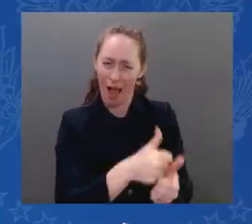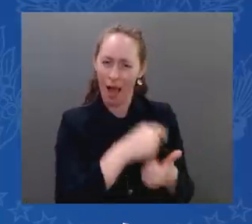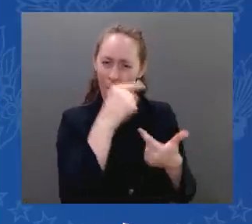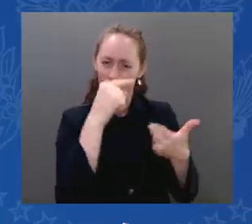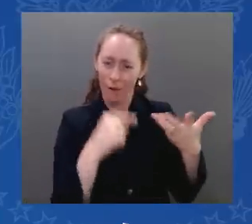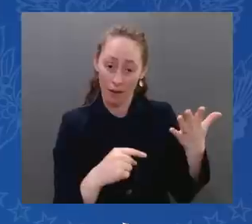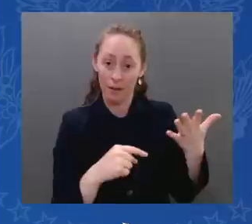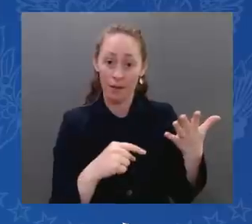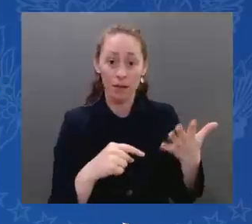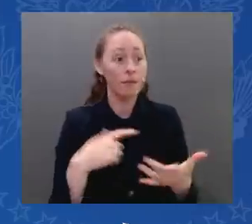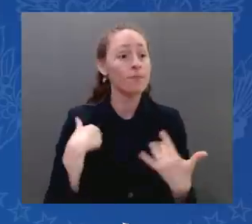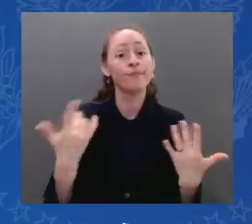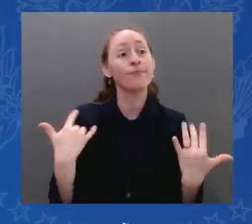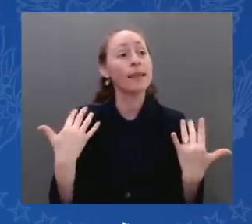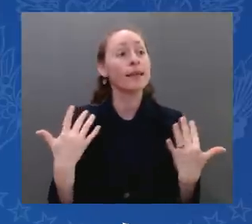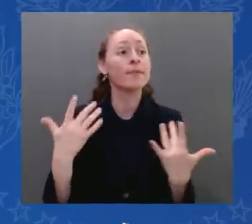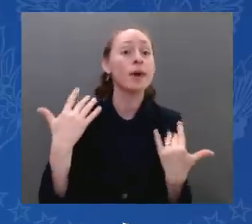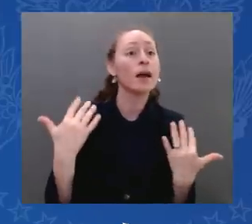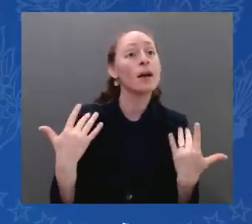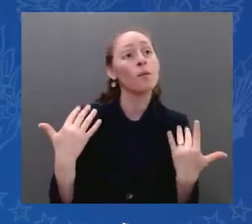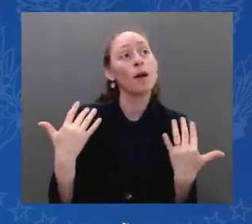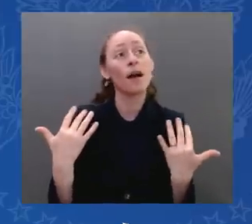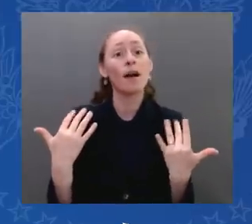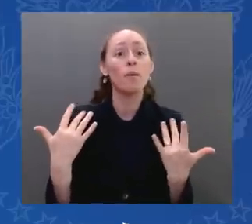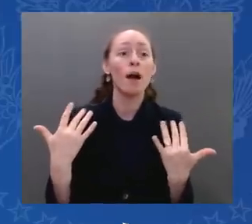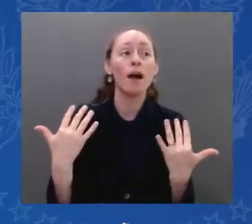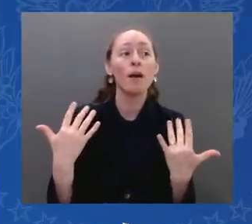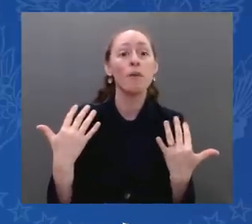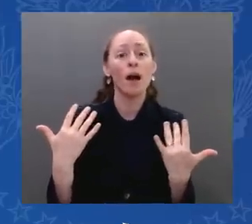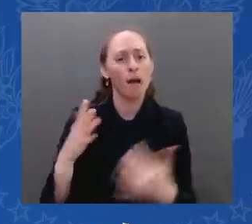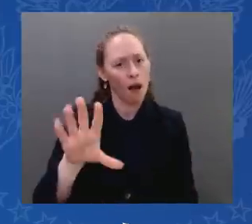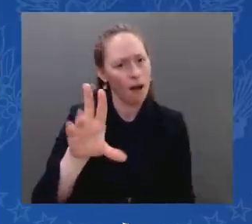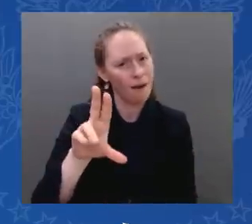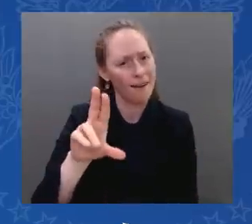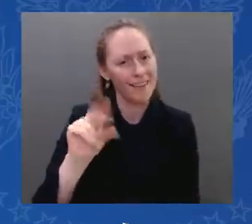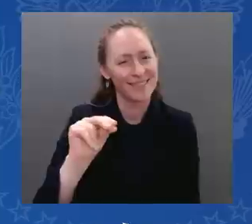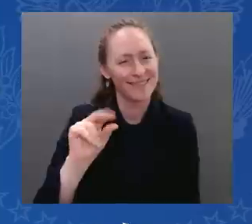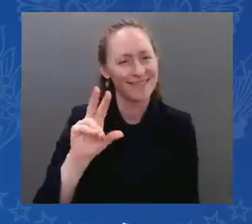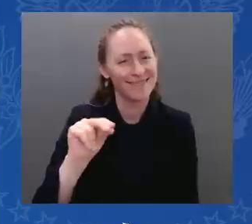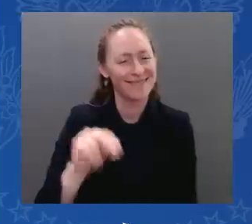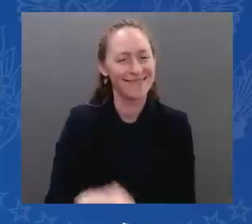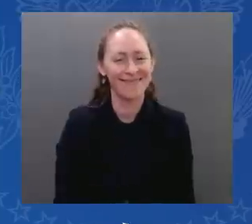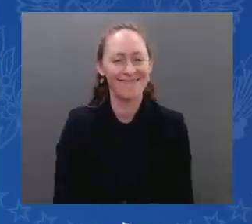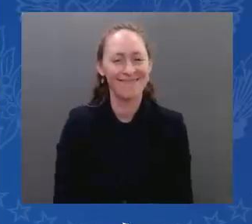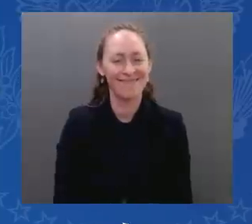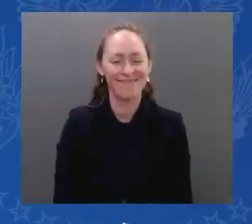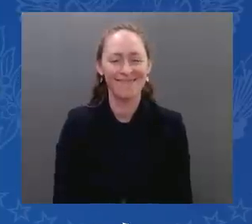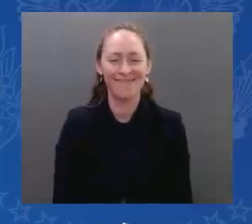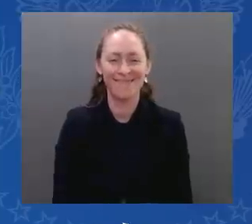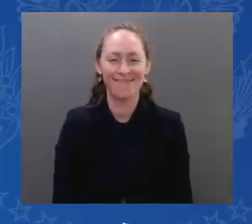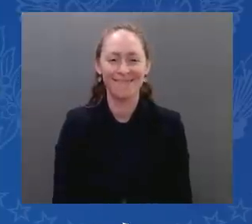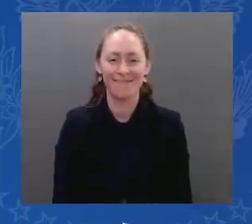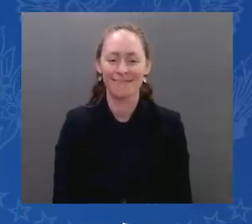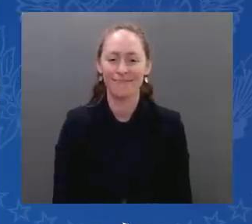Mr. President, do you want a question more for the President? Mr. President, do you want to call on the next question?